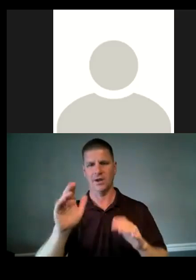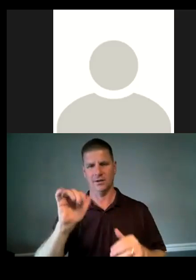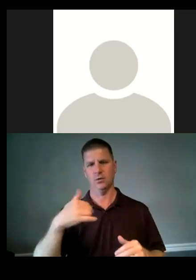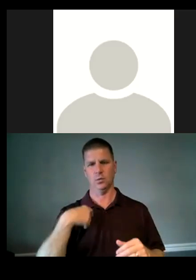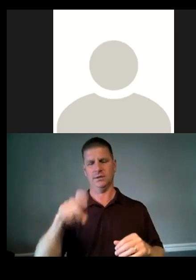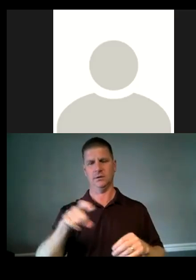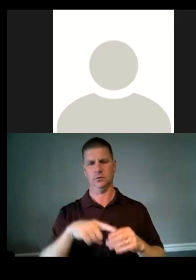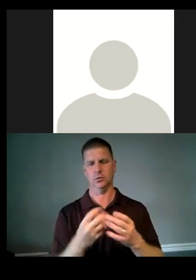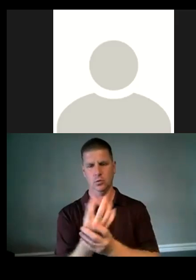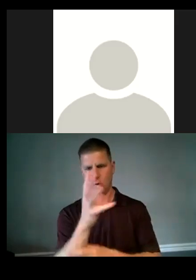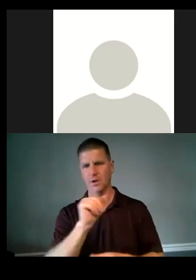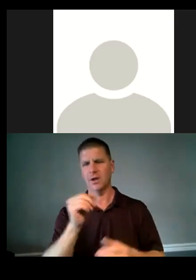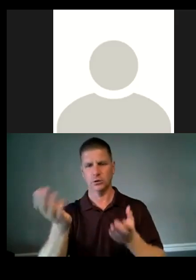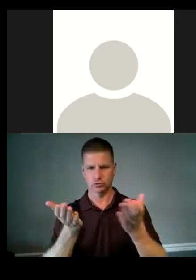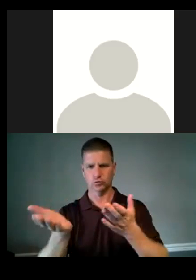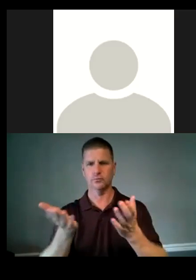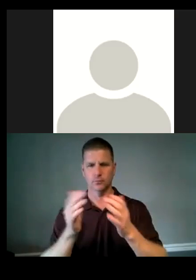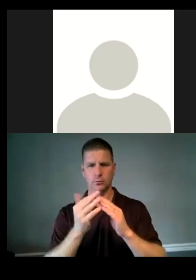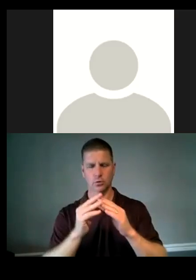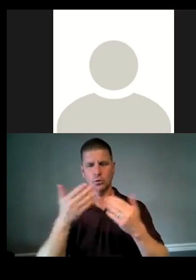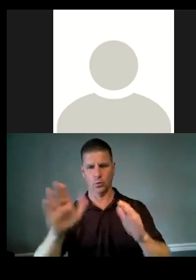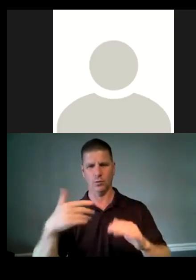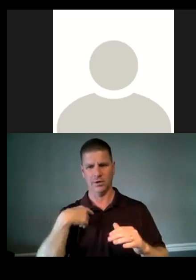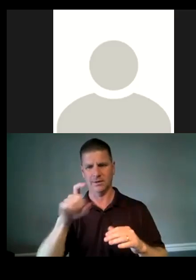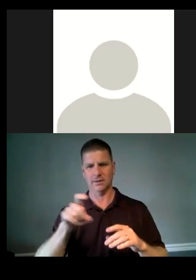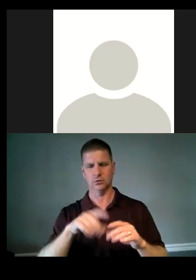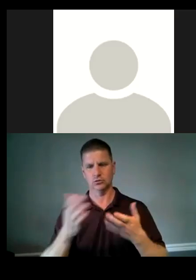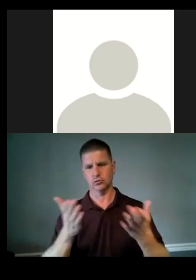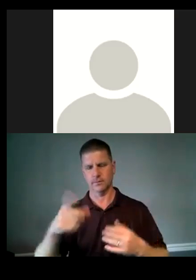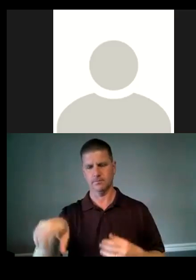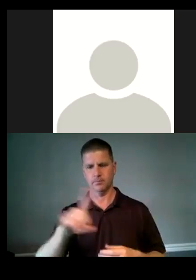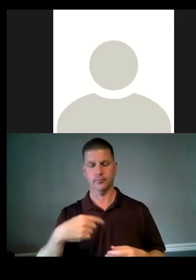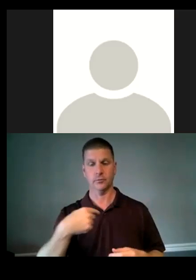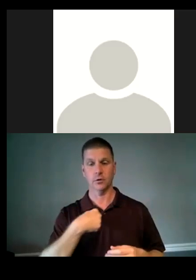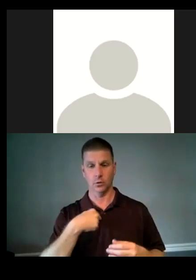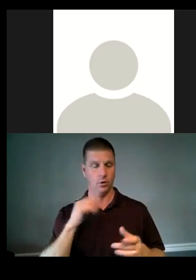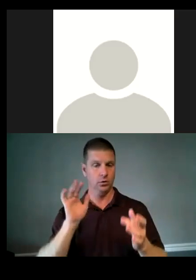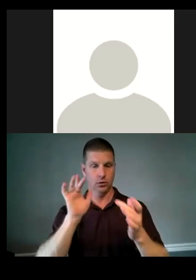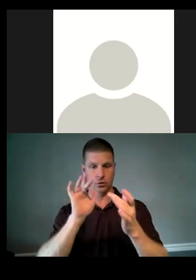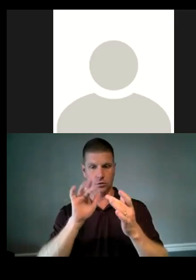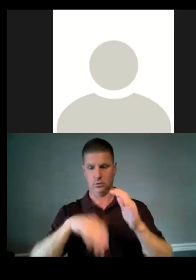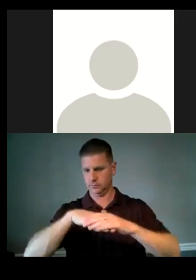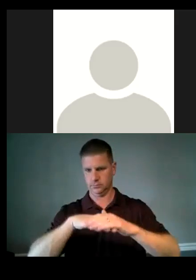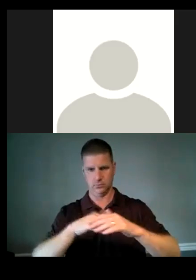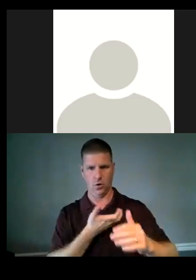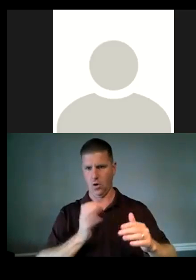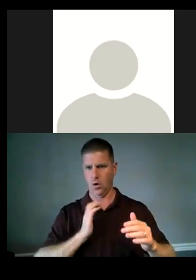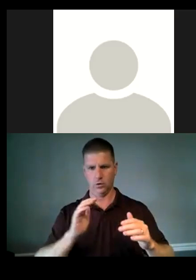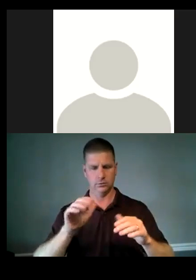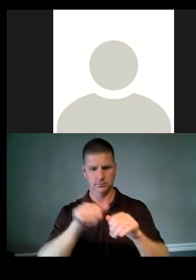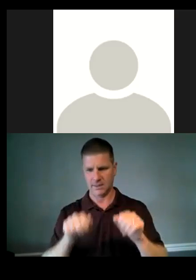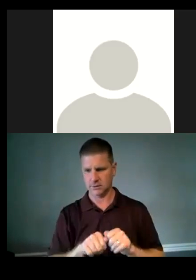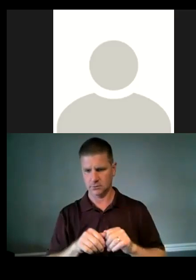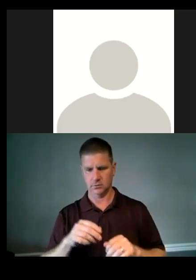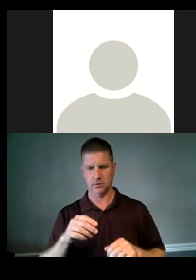grow and serve the community the way that we need to serve them. We reach out our space, limited capacity, uh,